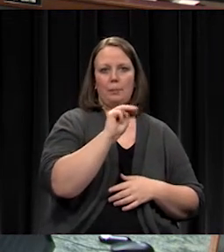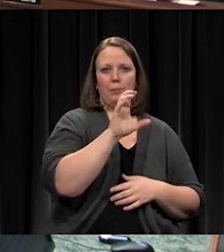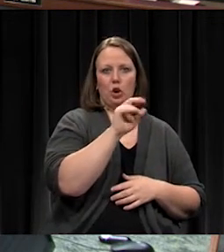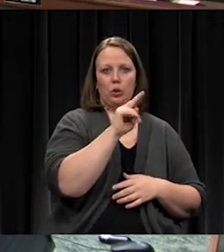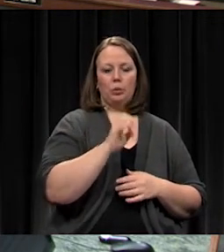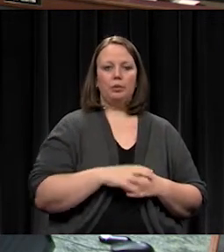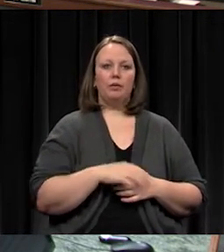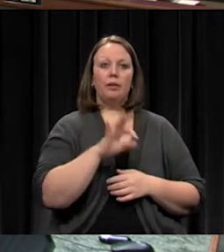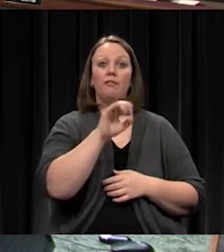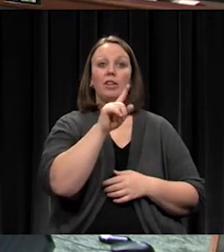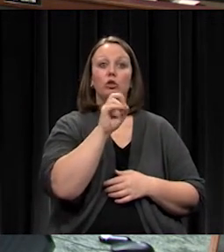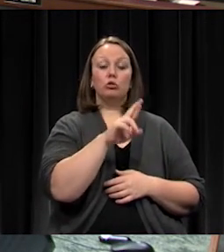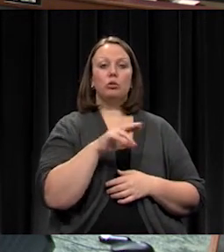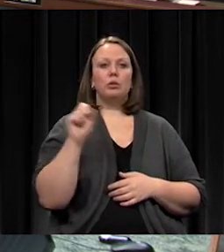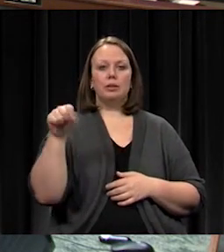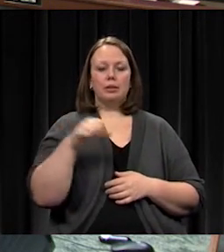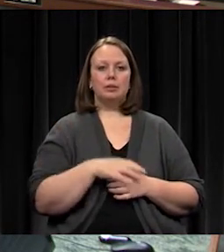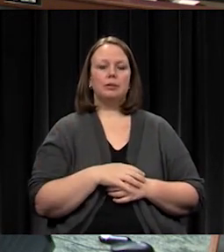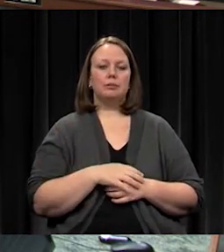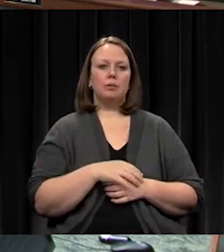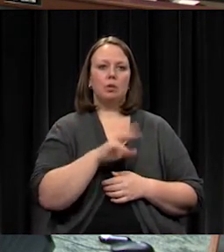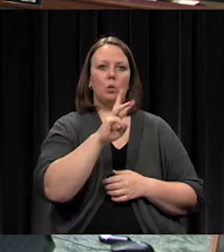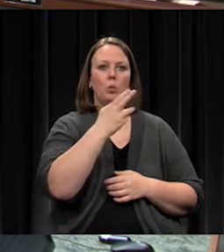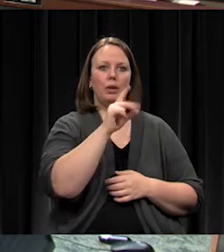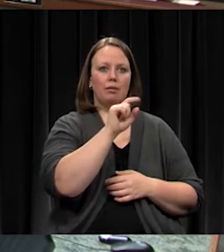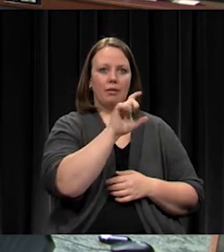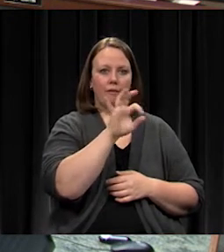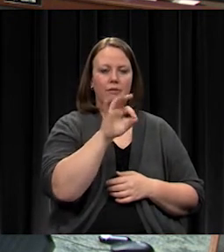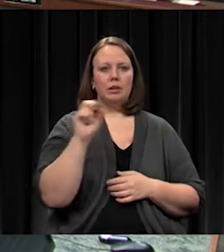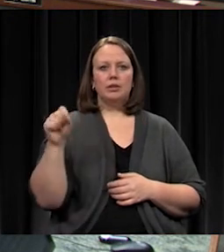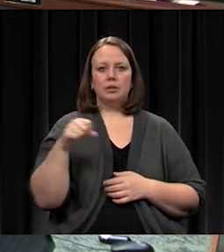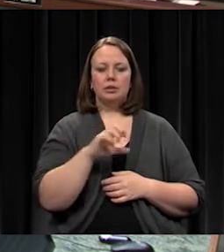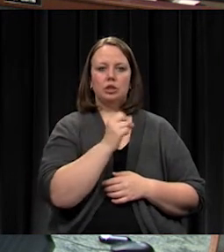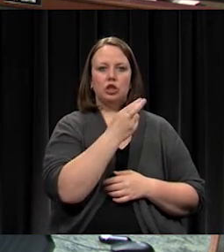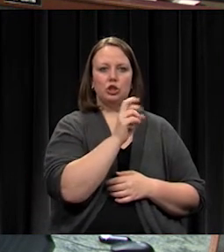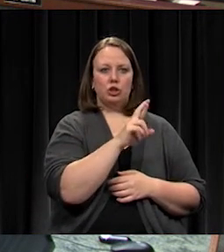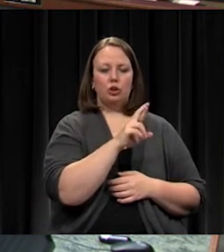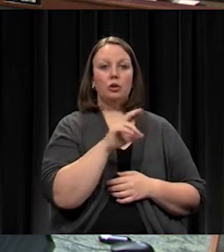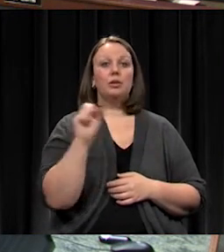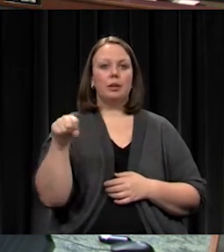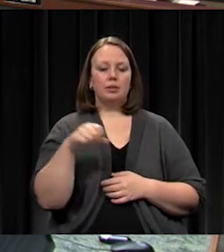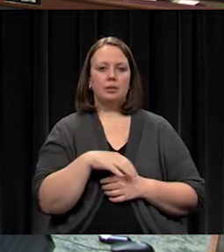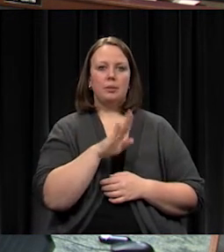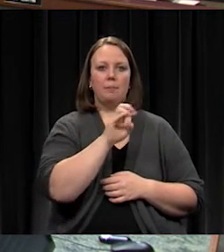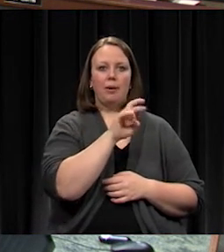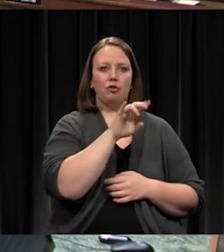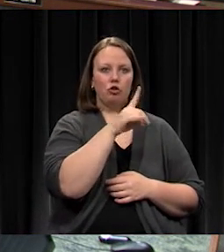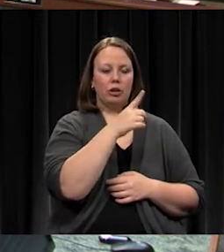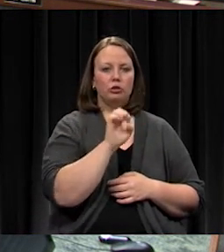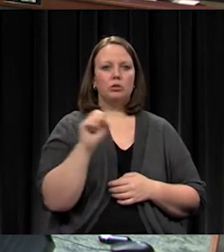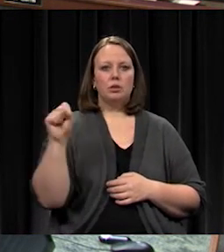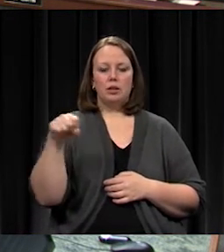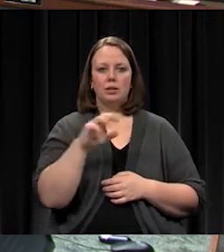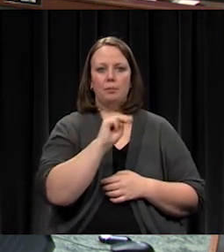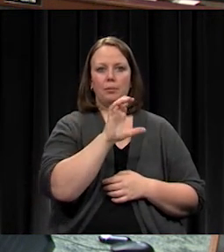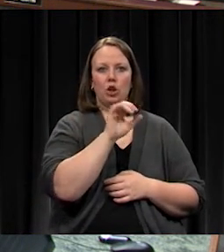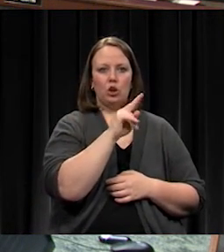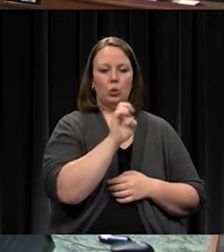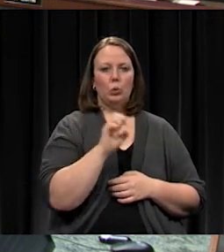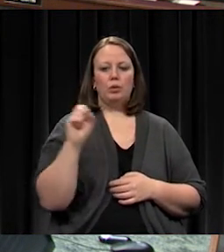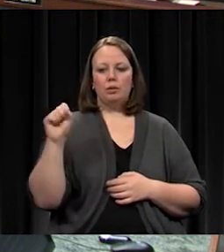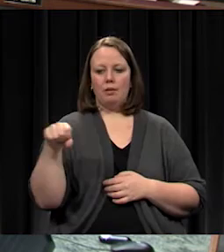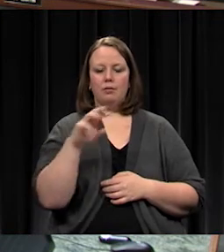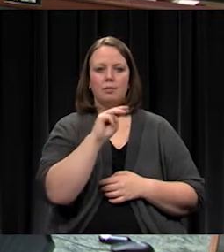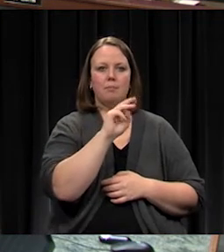Mrs. Felter? Yes. Mr. Whitcliffe? Yes. Mr. Scheer? Yes. Beveridge? Yes. Mr. McCune? Yes. Mrs. Martin?